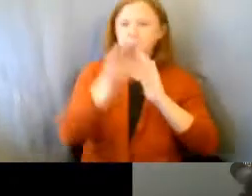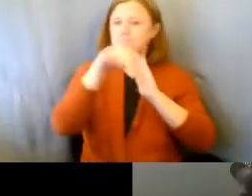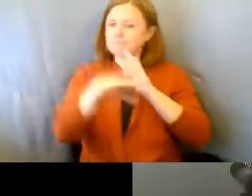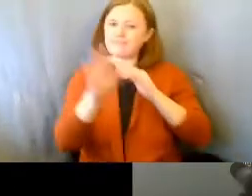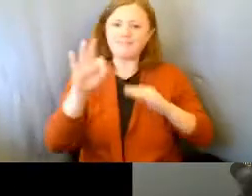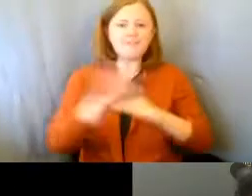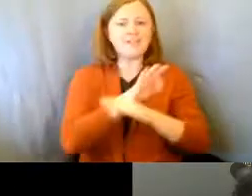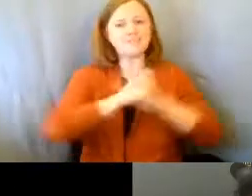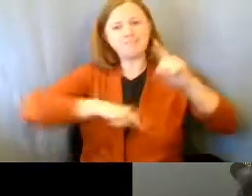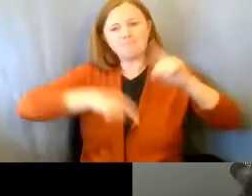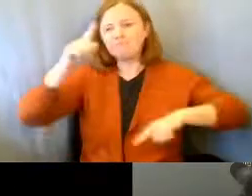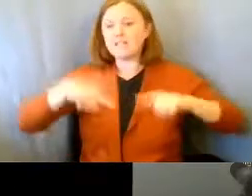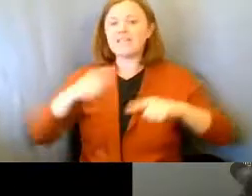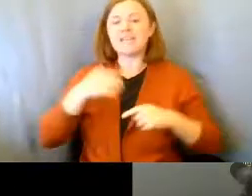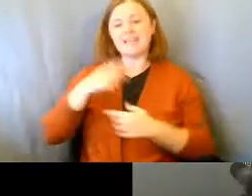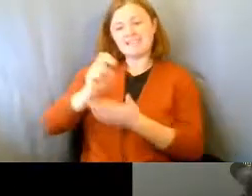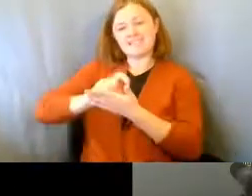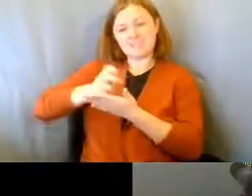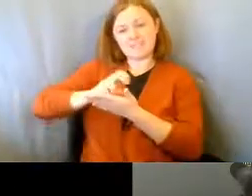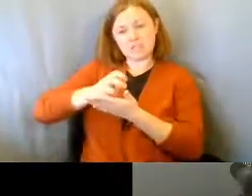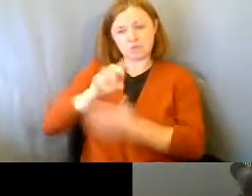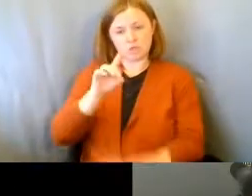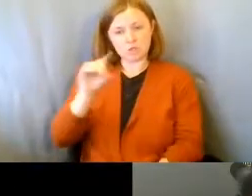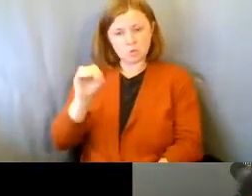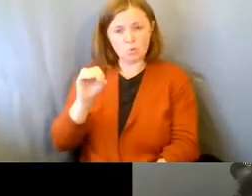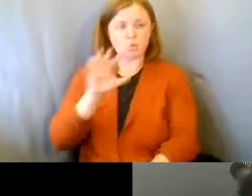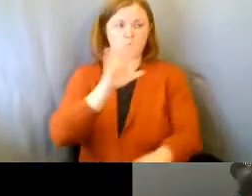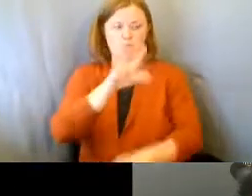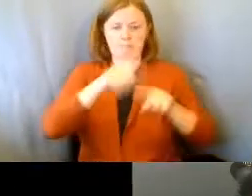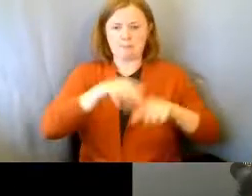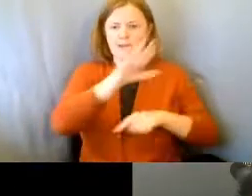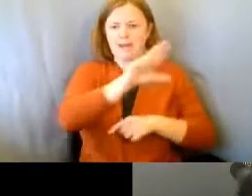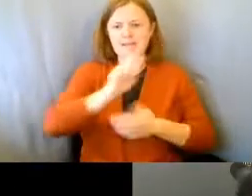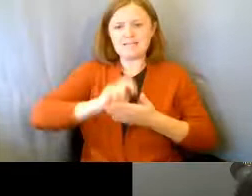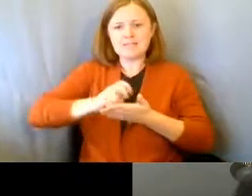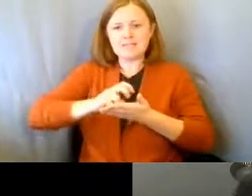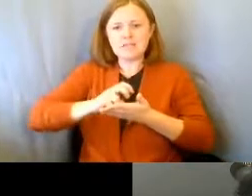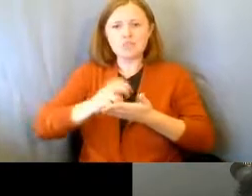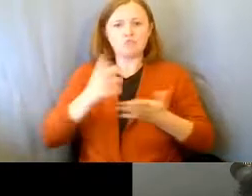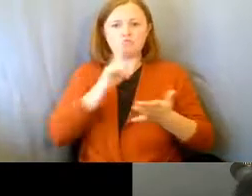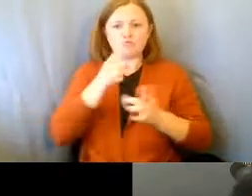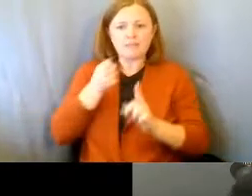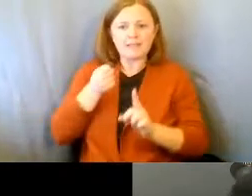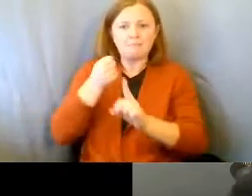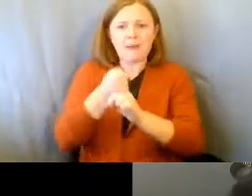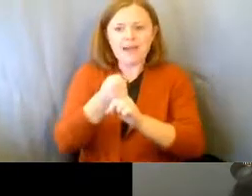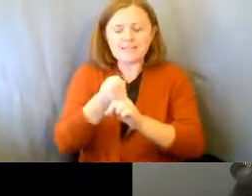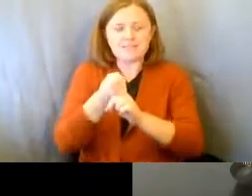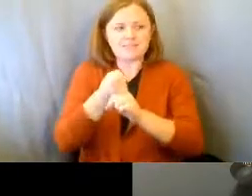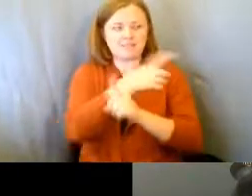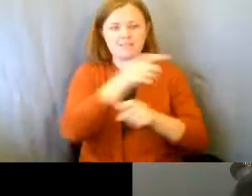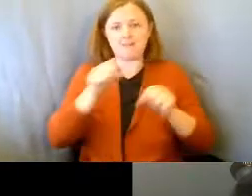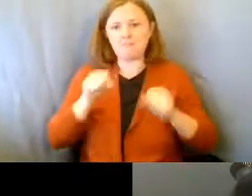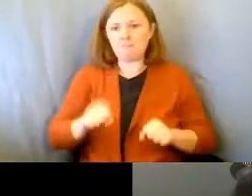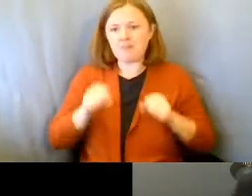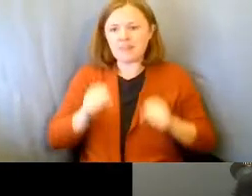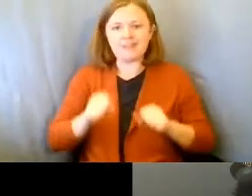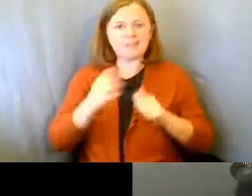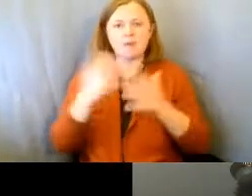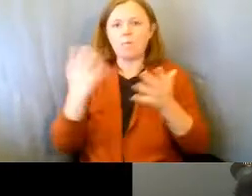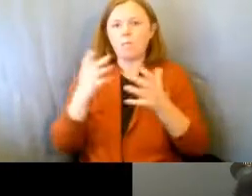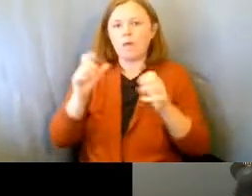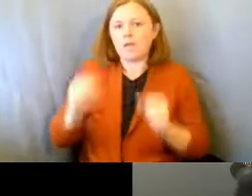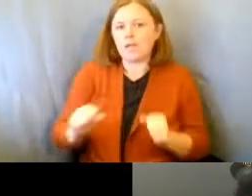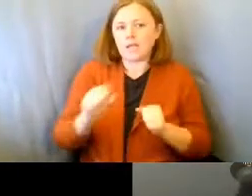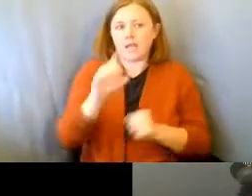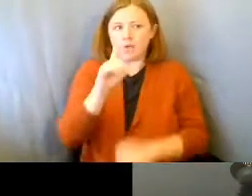He has a seizure disorder. So based upon his seizures, really impacts his abilities and what he can do